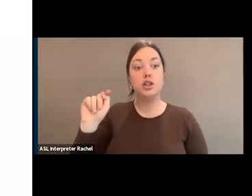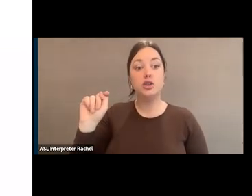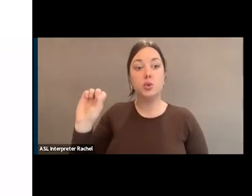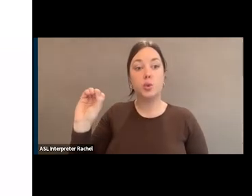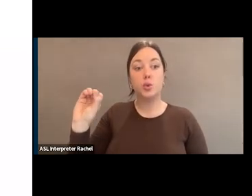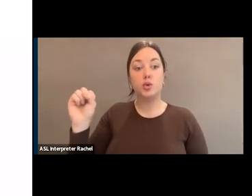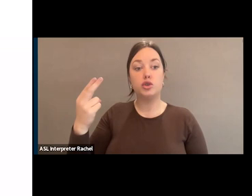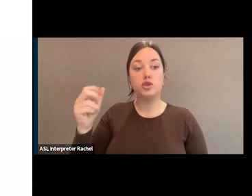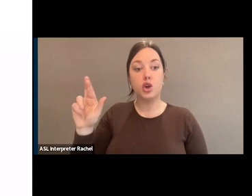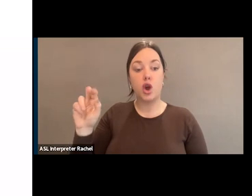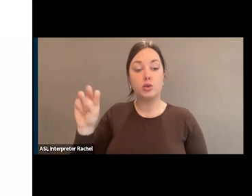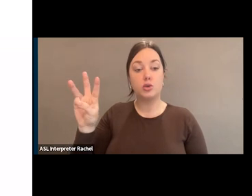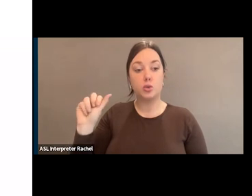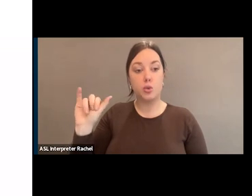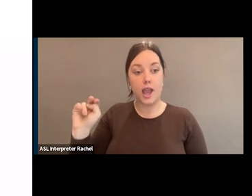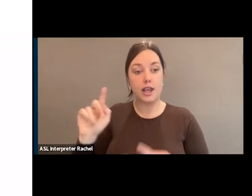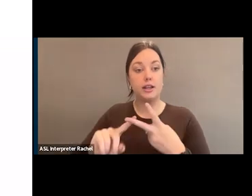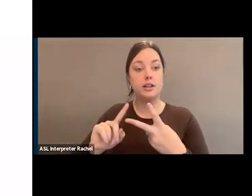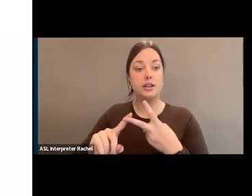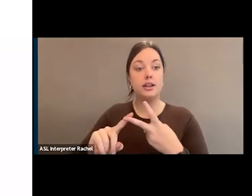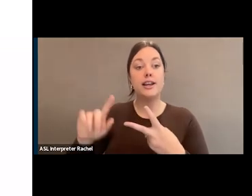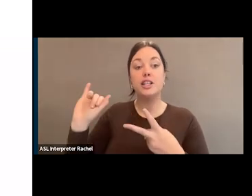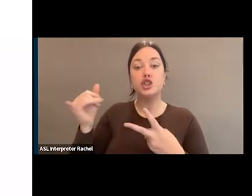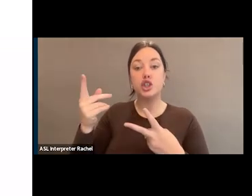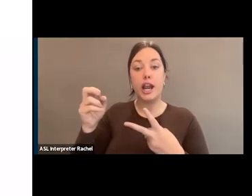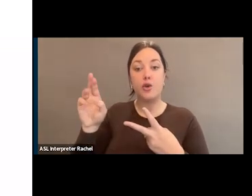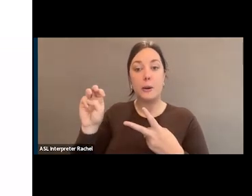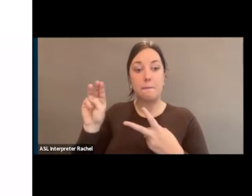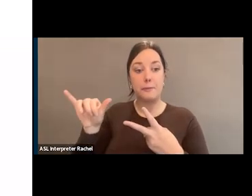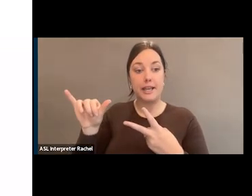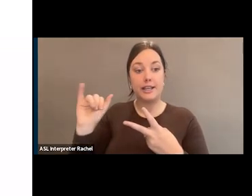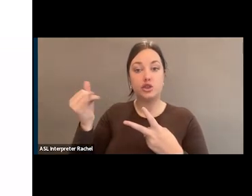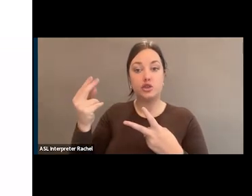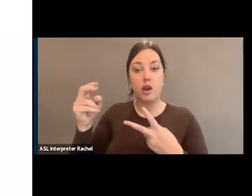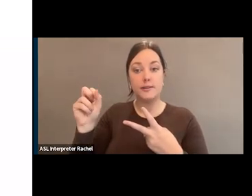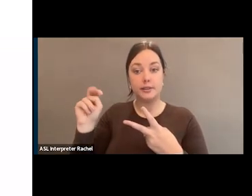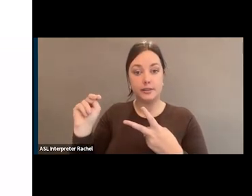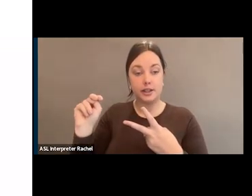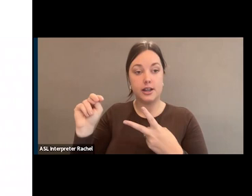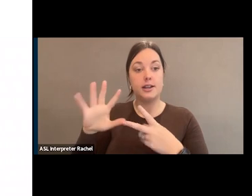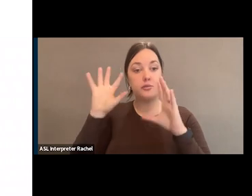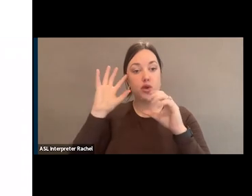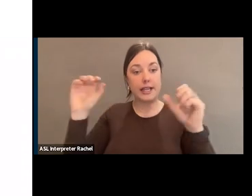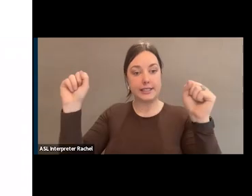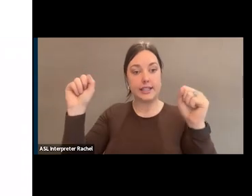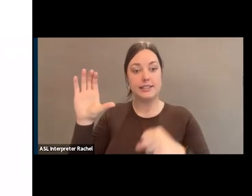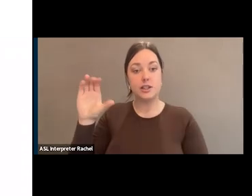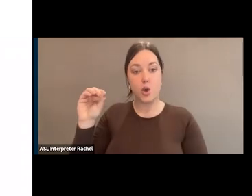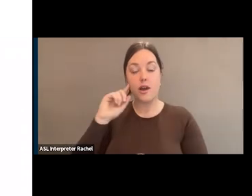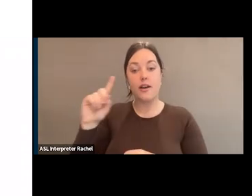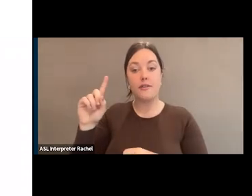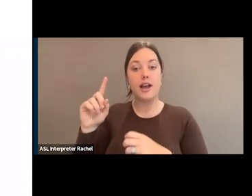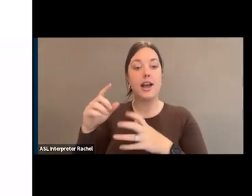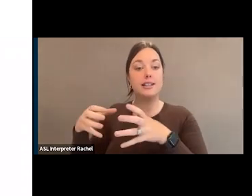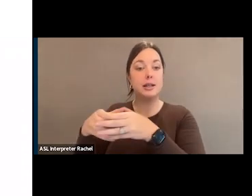Tara Proby, along with guest speaker Jeremy Johnson, who's the President and CEO of Assembly for the Arts in Cleveland,